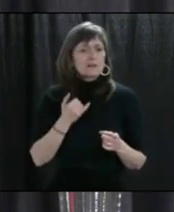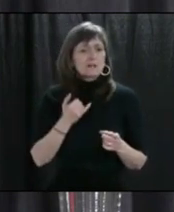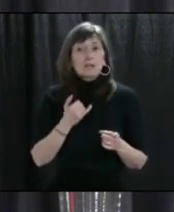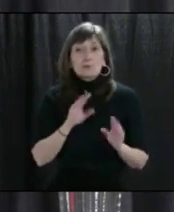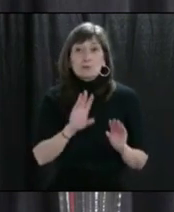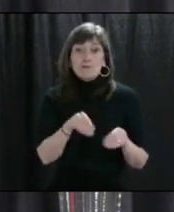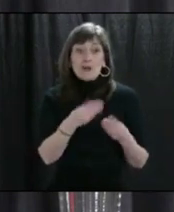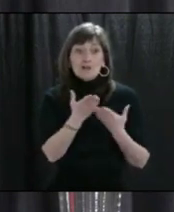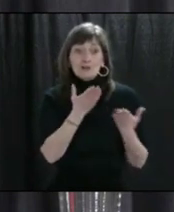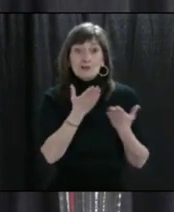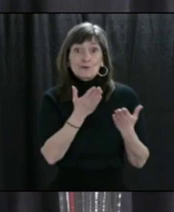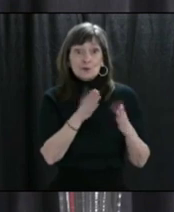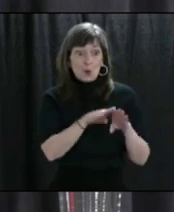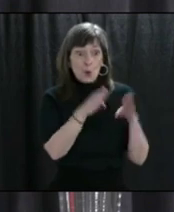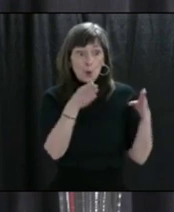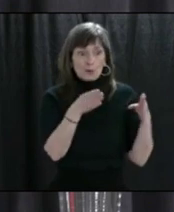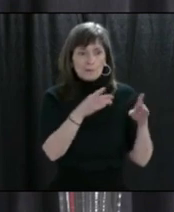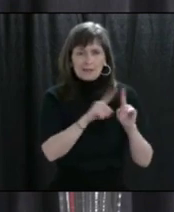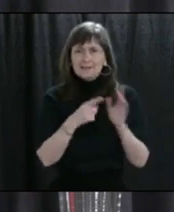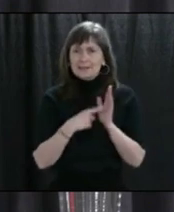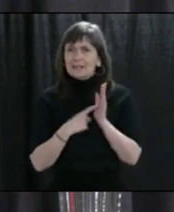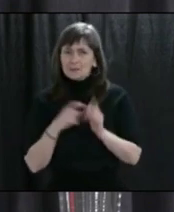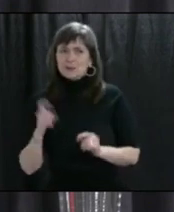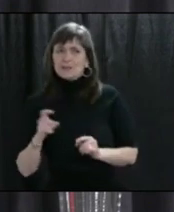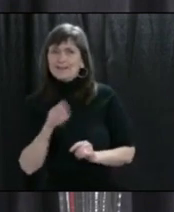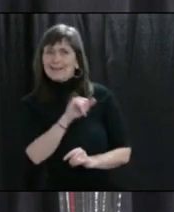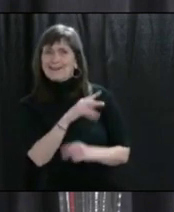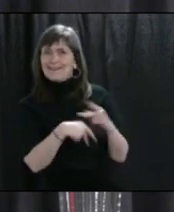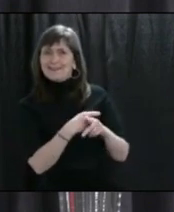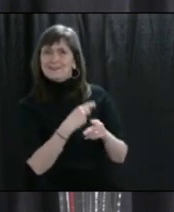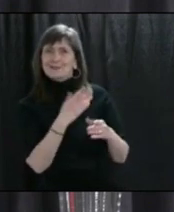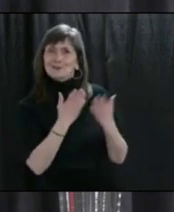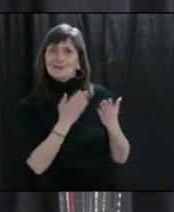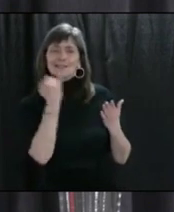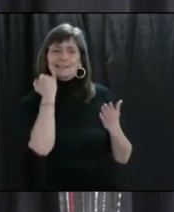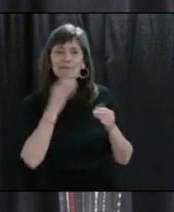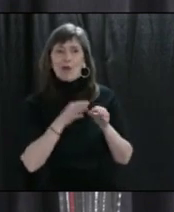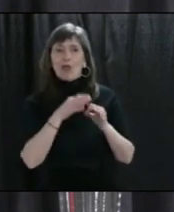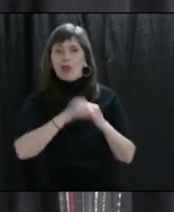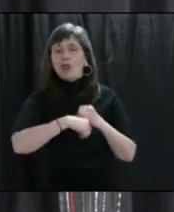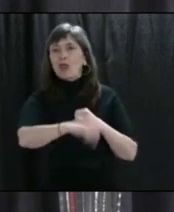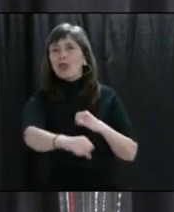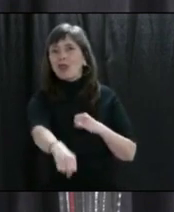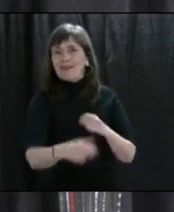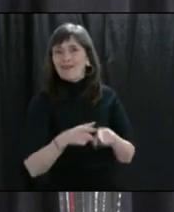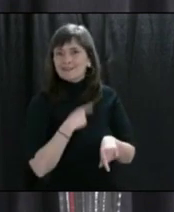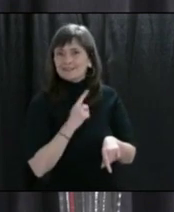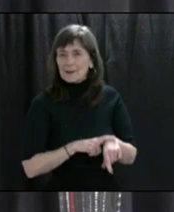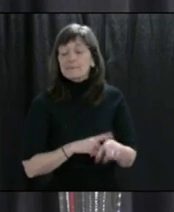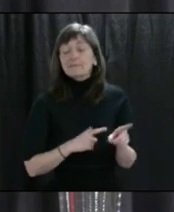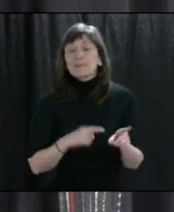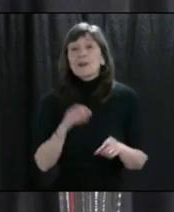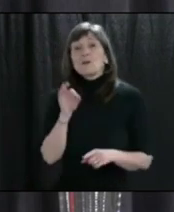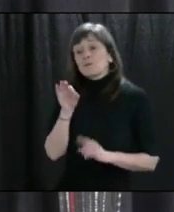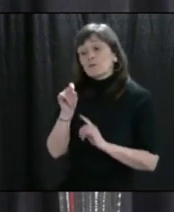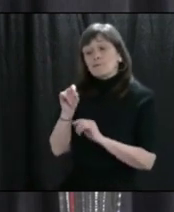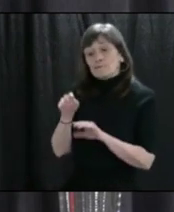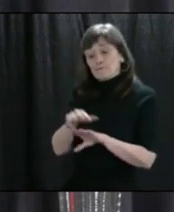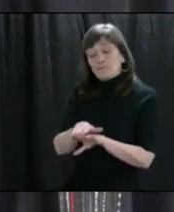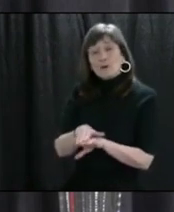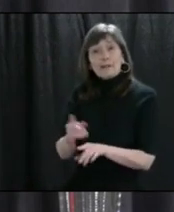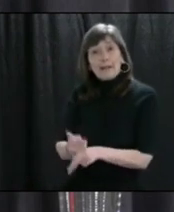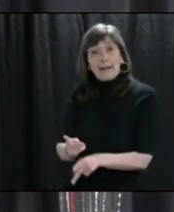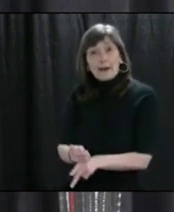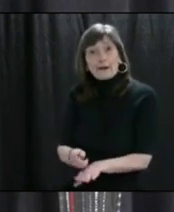facilities stay open, for example. Certainly, in terms of foot care and that kind of thing, that would be